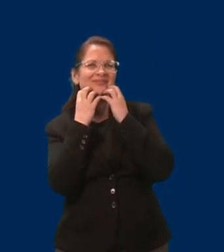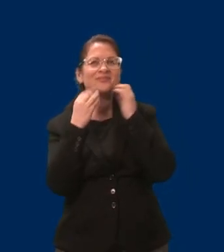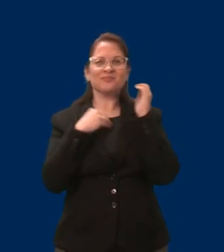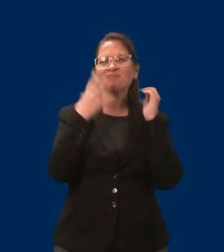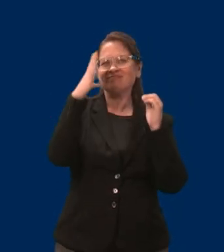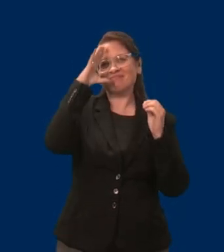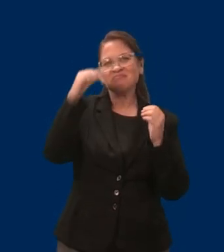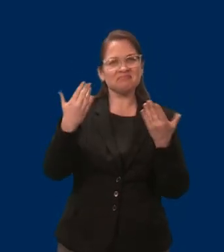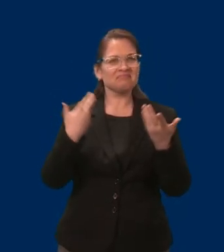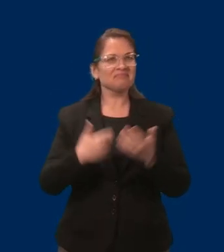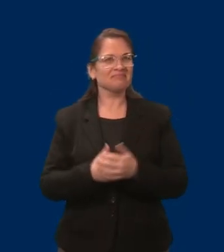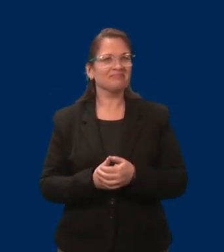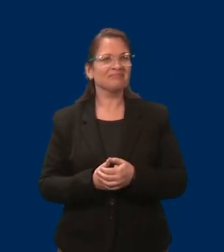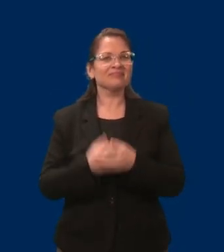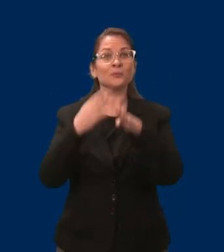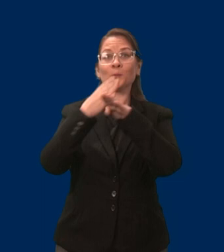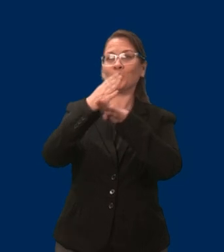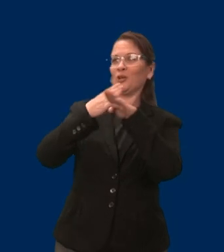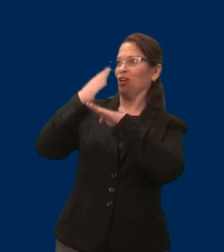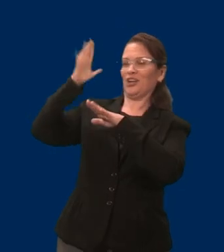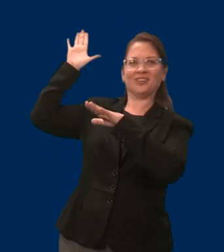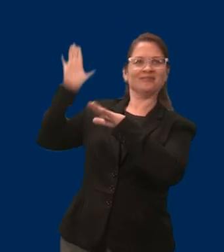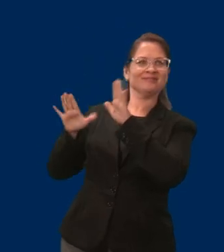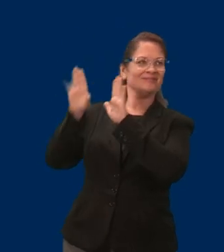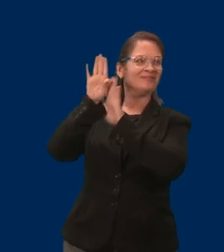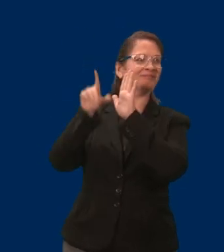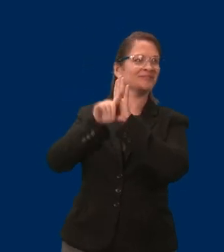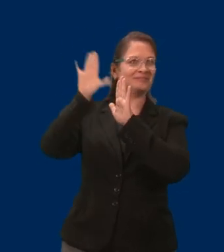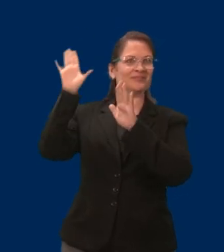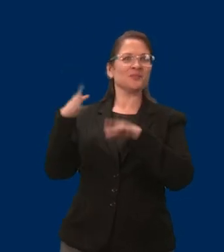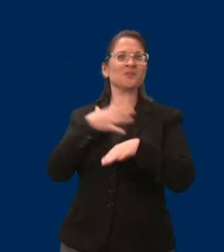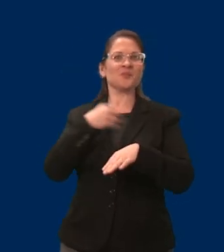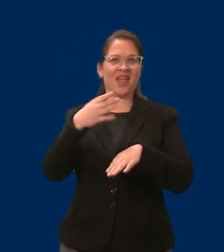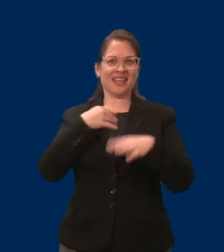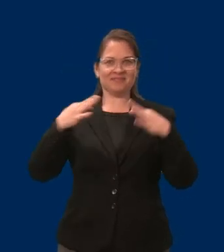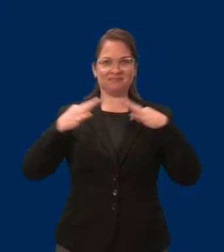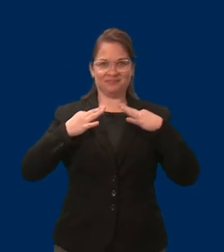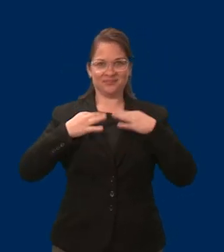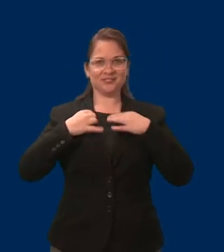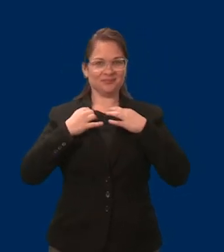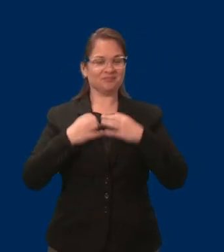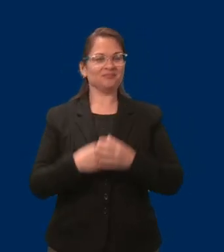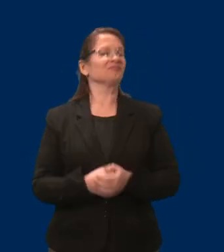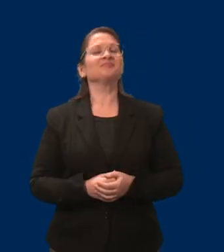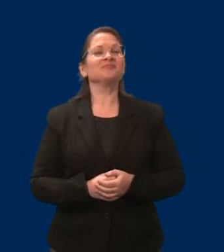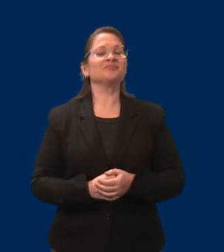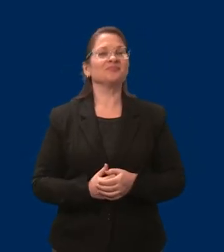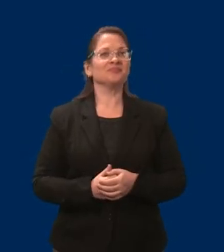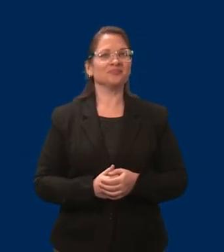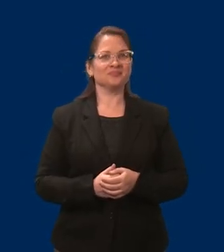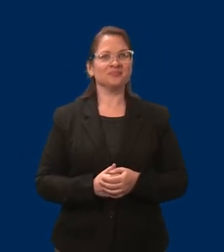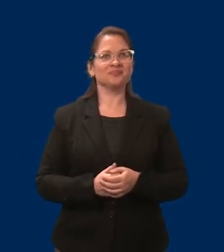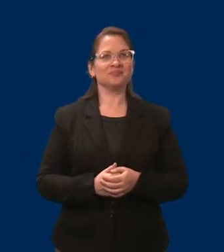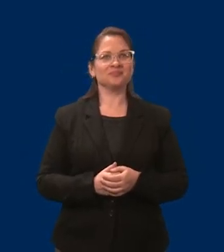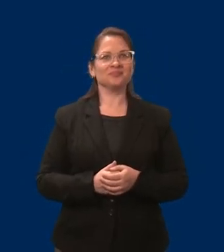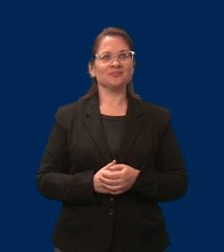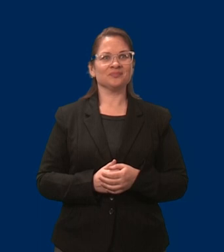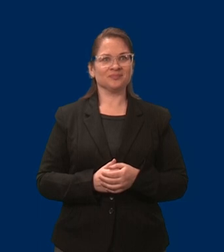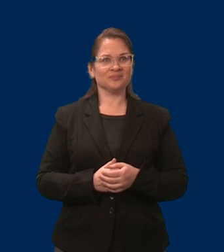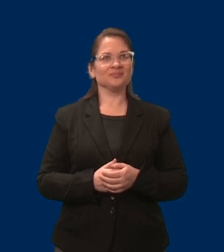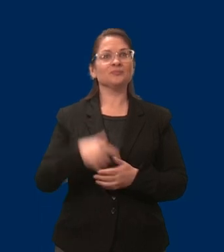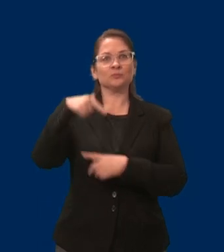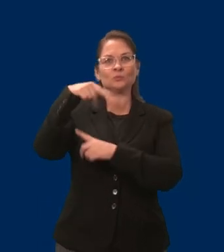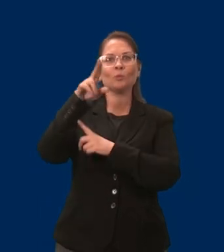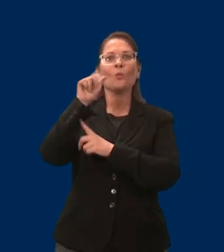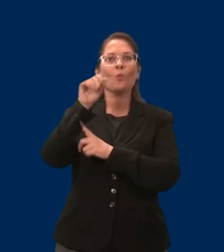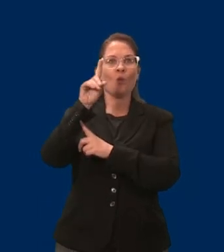wood background, wearing a white collared orange shirt. I'm a quadriplegic. had a spinal cord injury 11